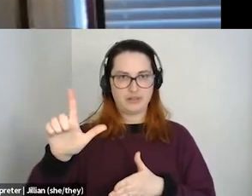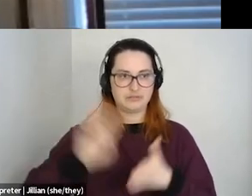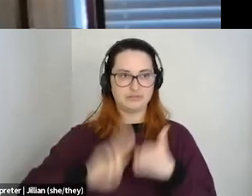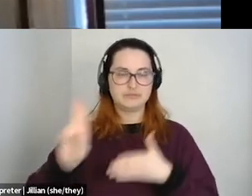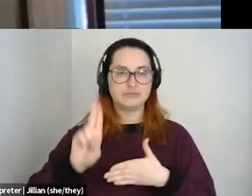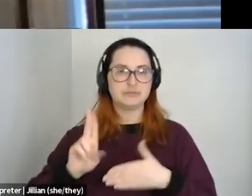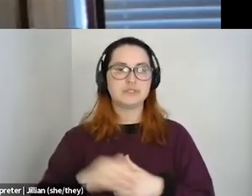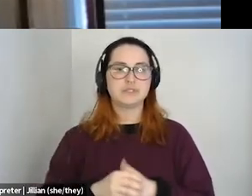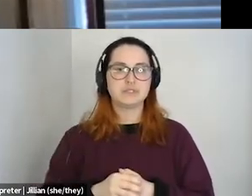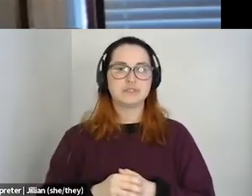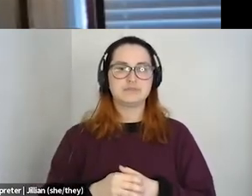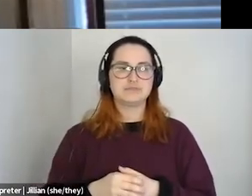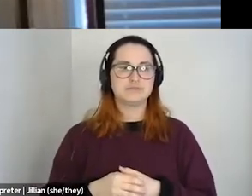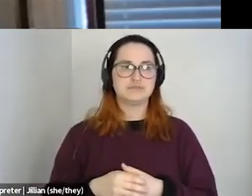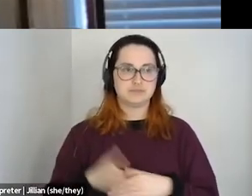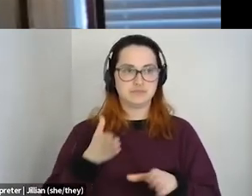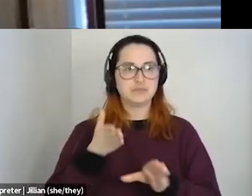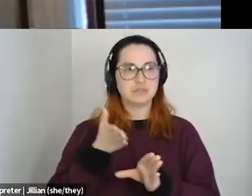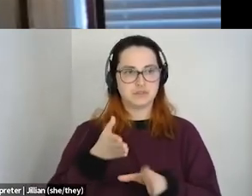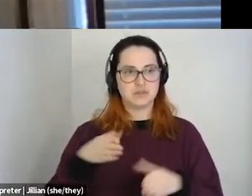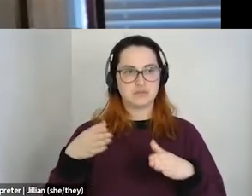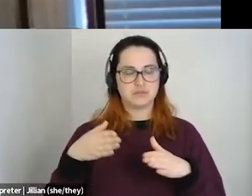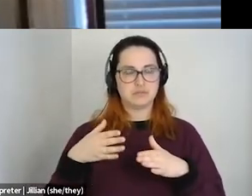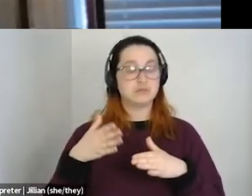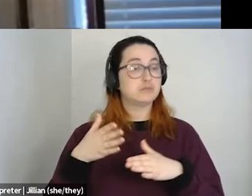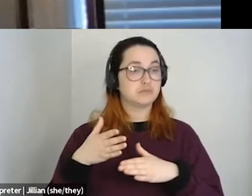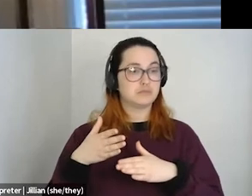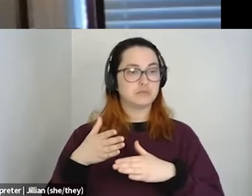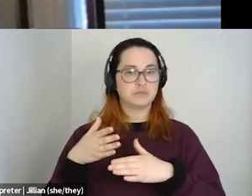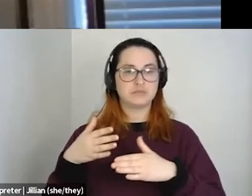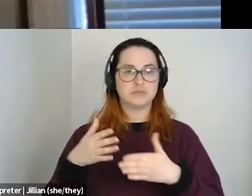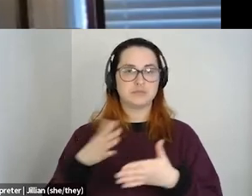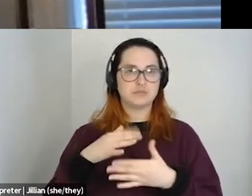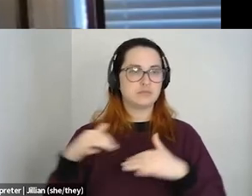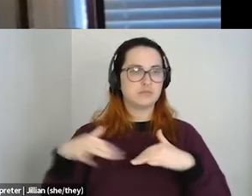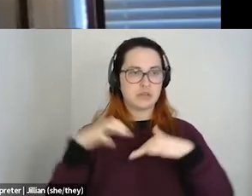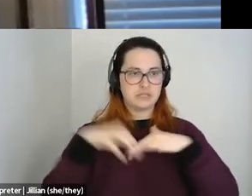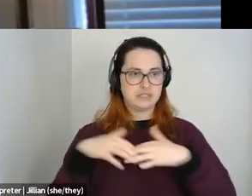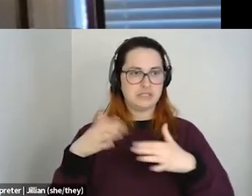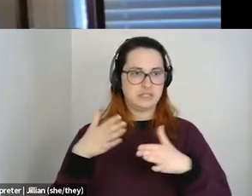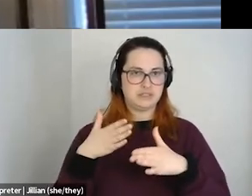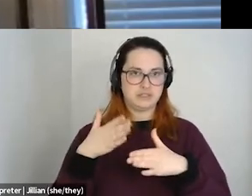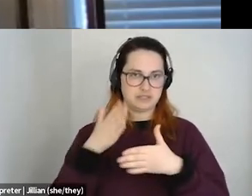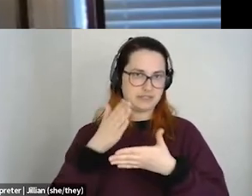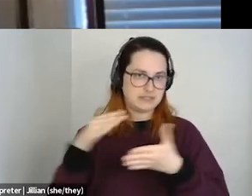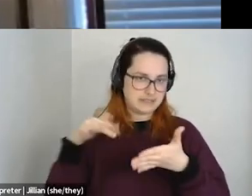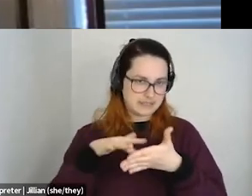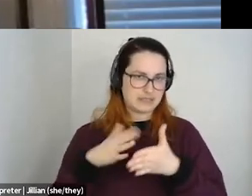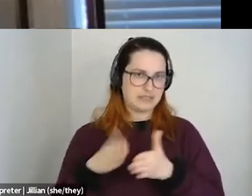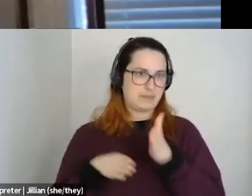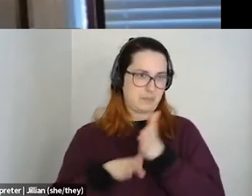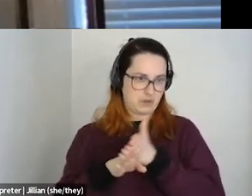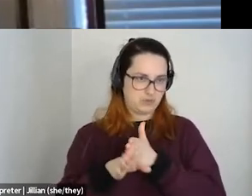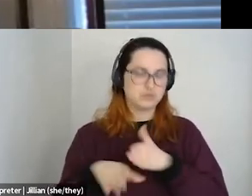studies. I transferred from St. of X last year, I believe. And yeah, I'm